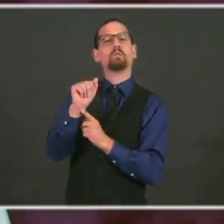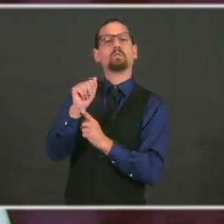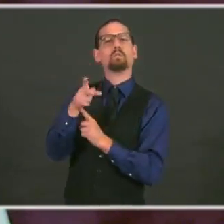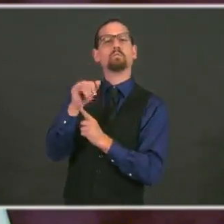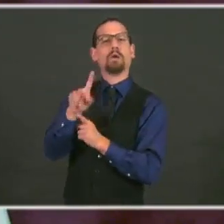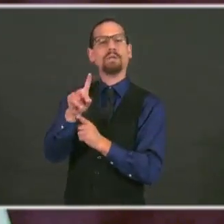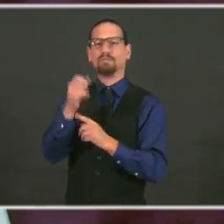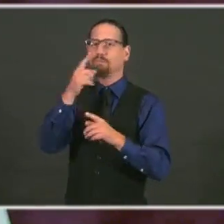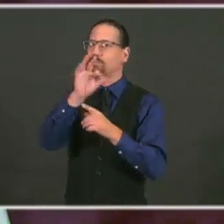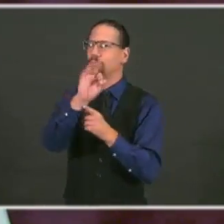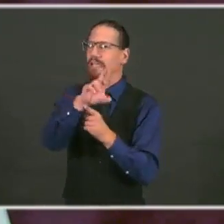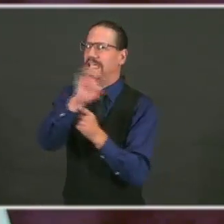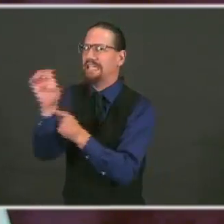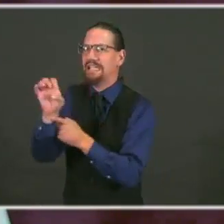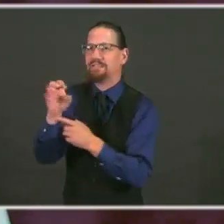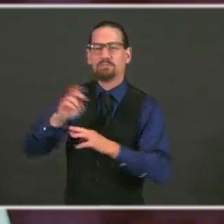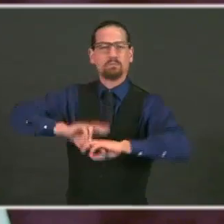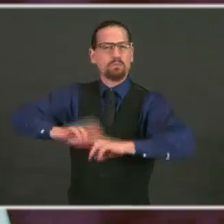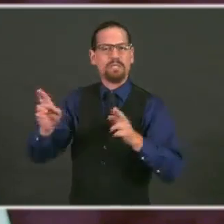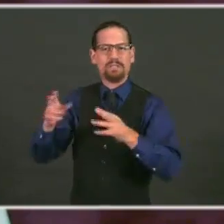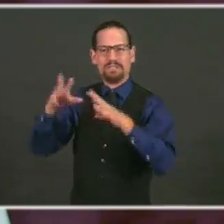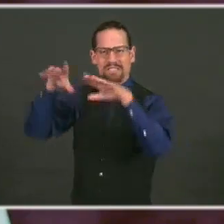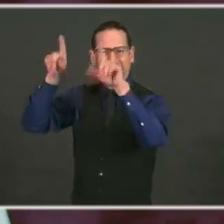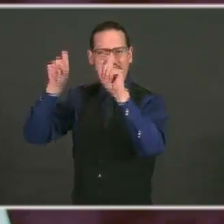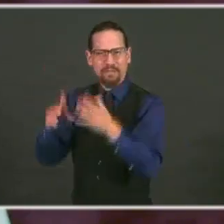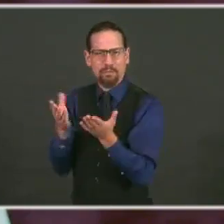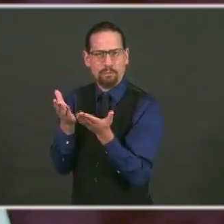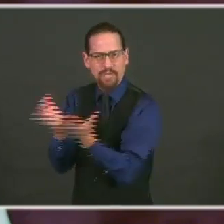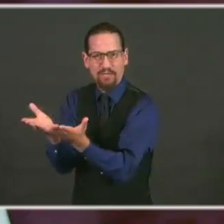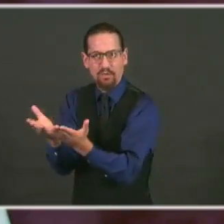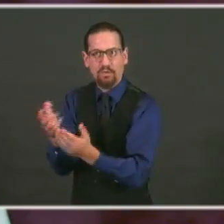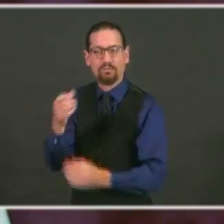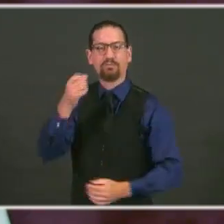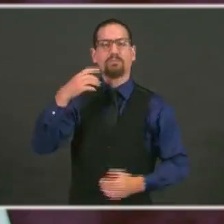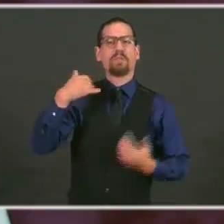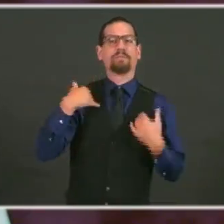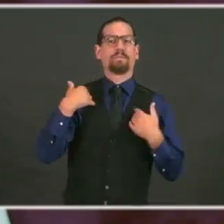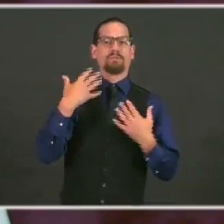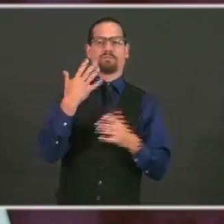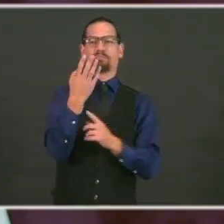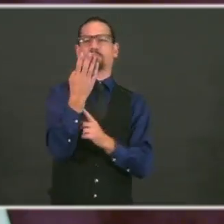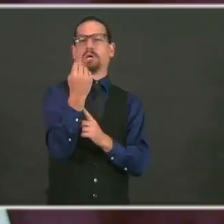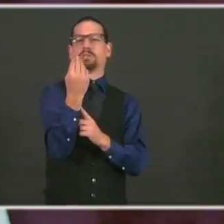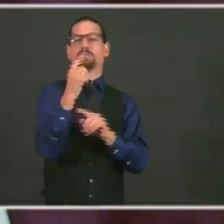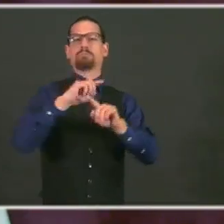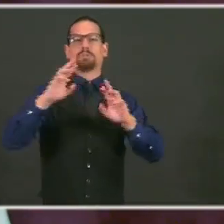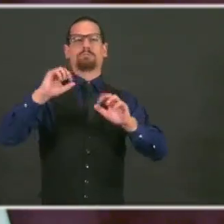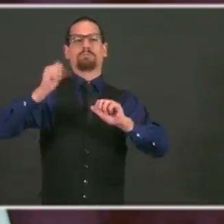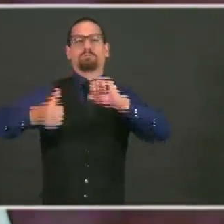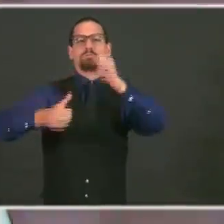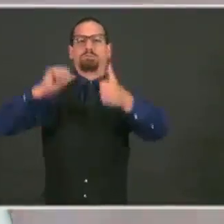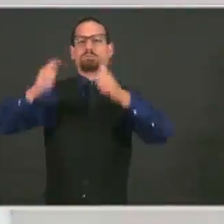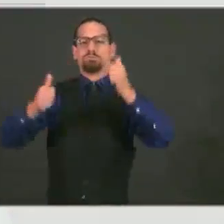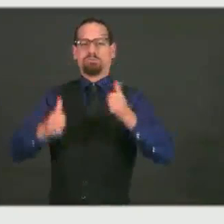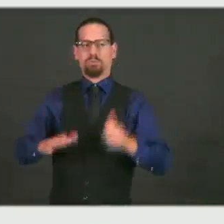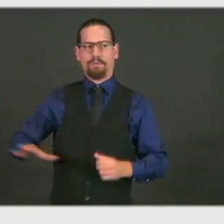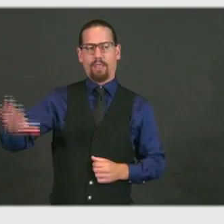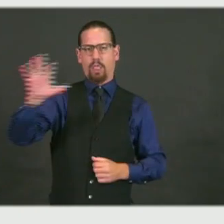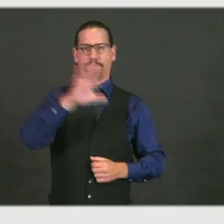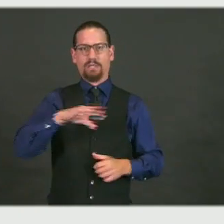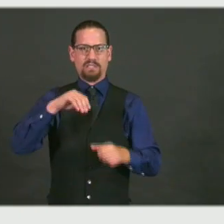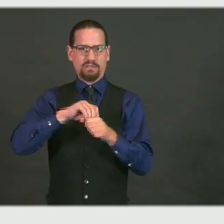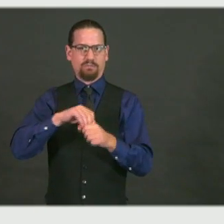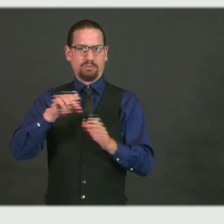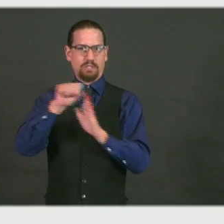14 testing sites all across the state just for the school community, and I'd ask you, please, to put the